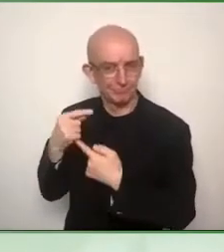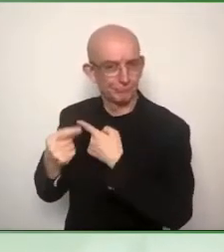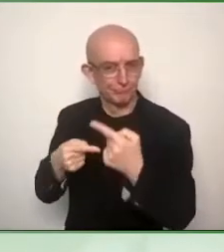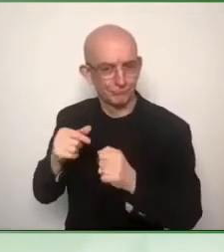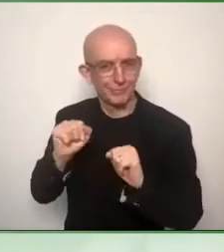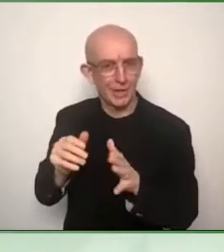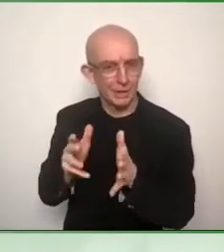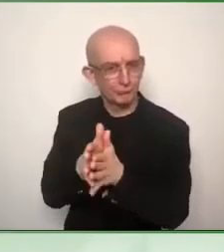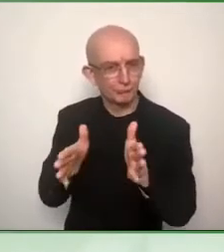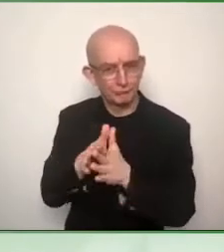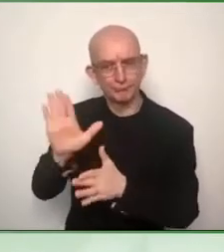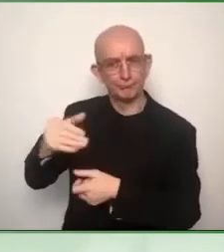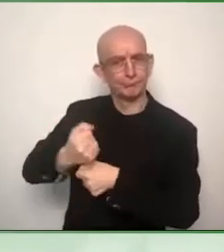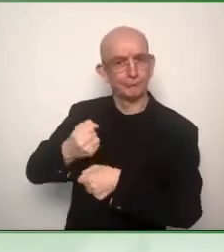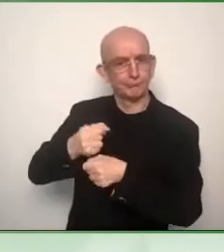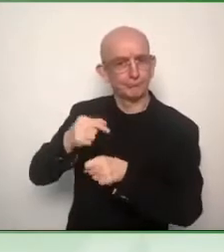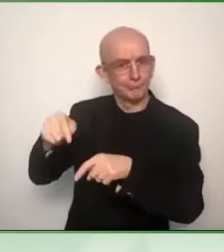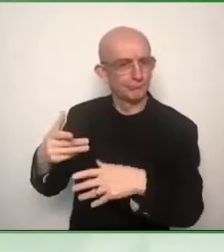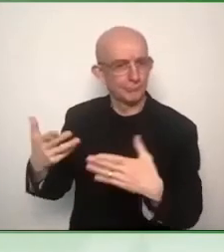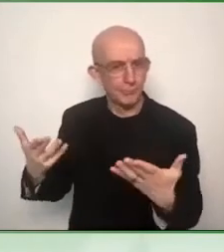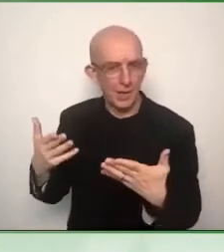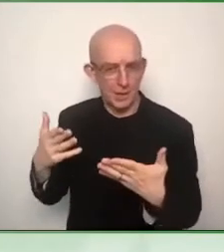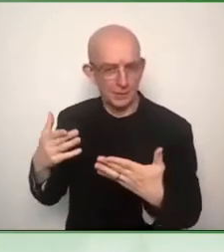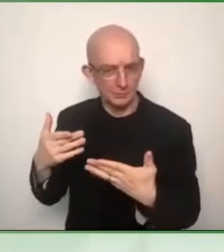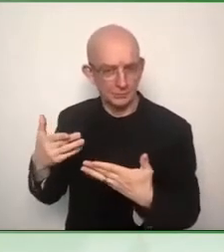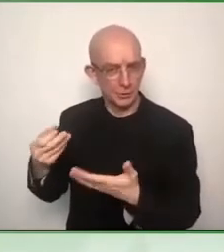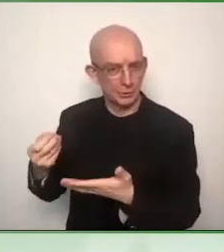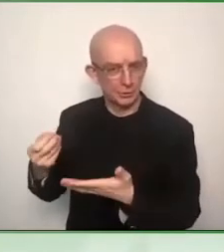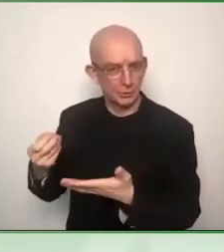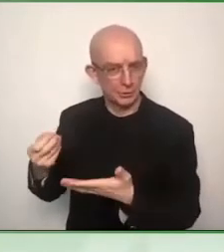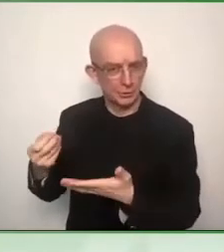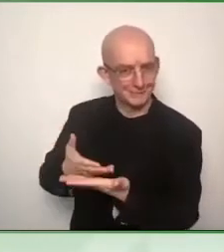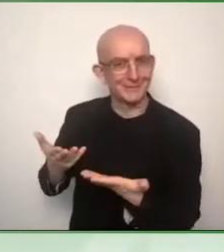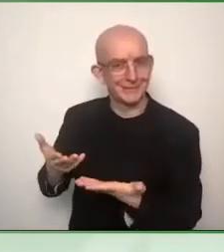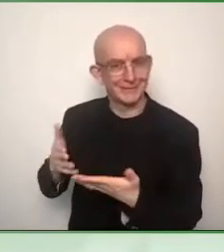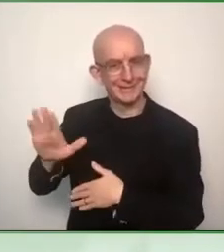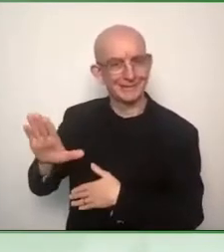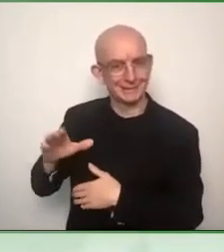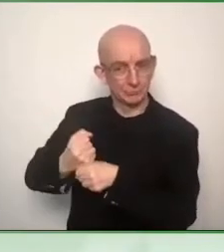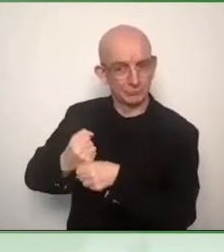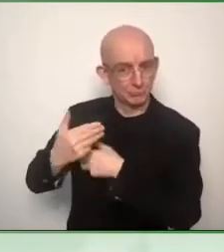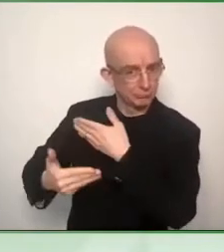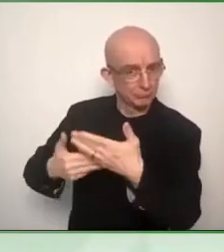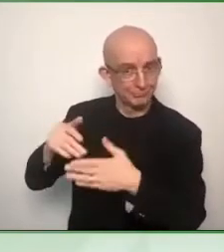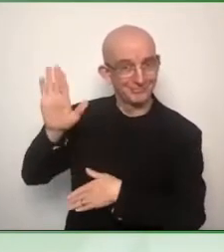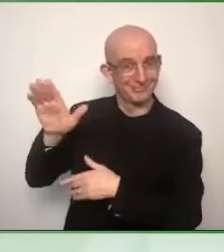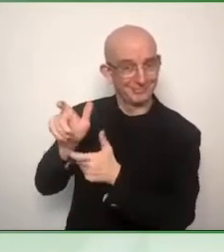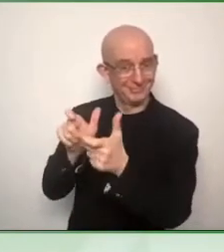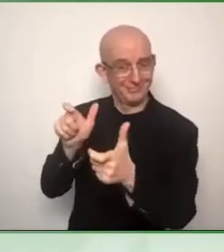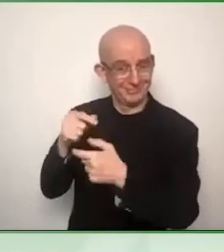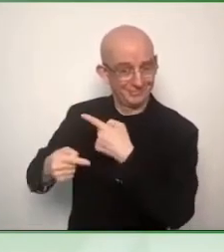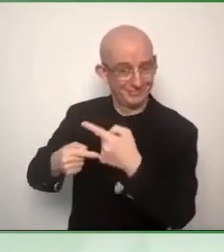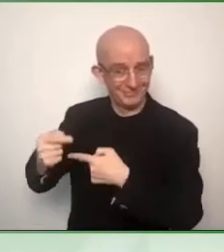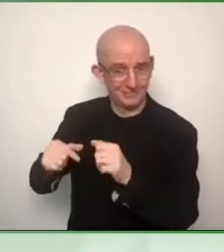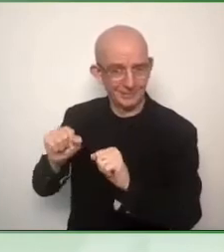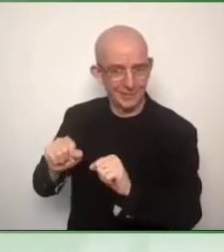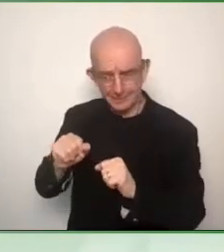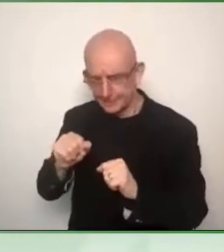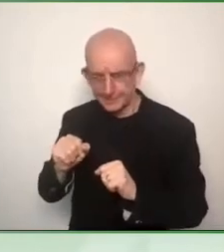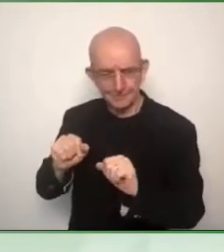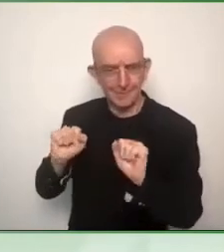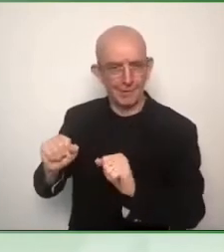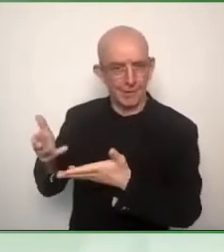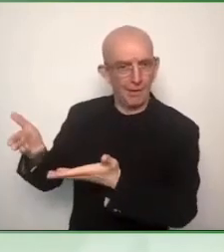process and how this works together. And then we hopefully have some joint discussion in the third